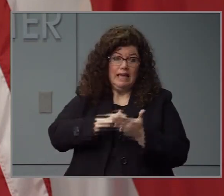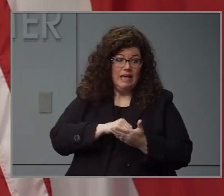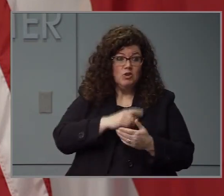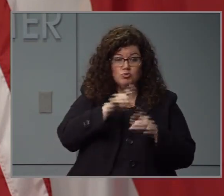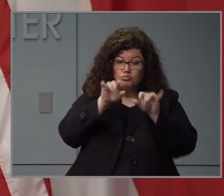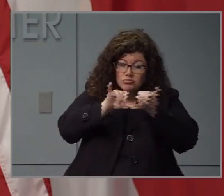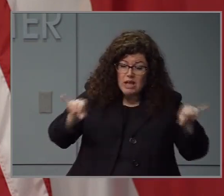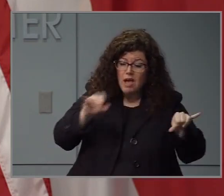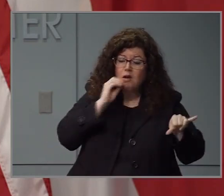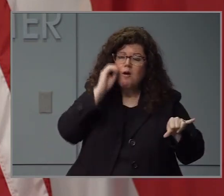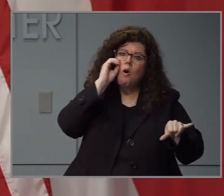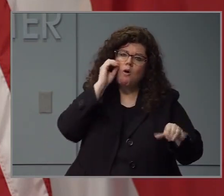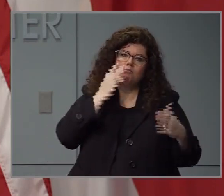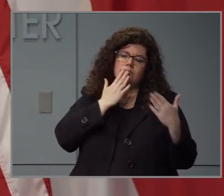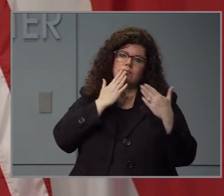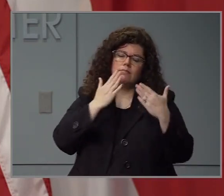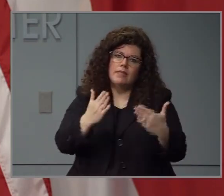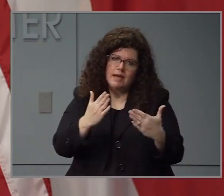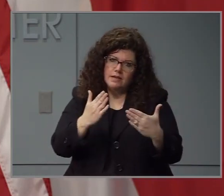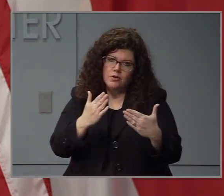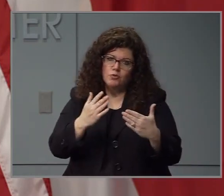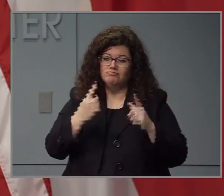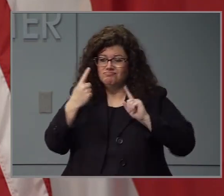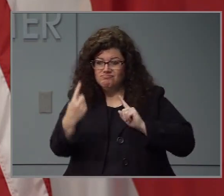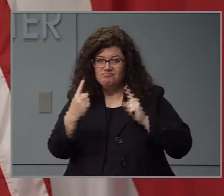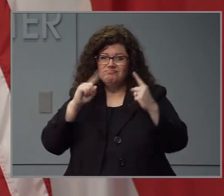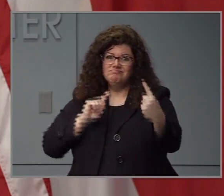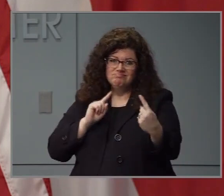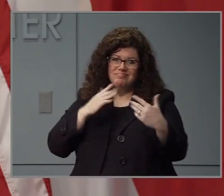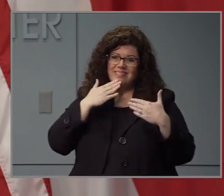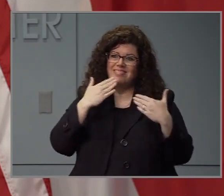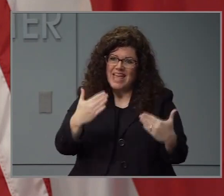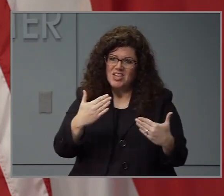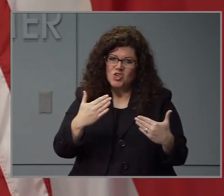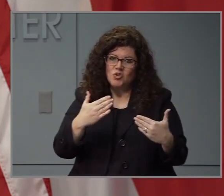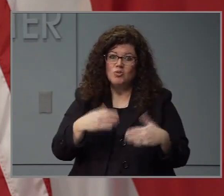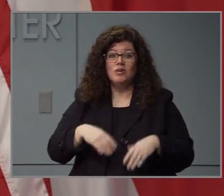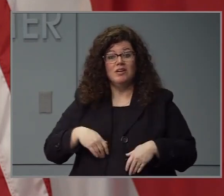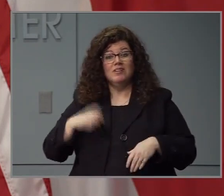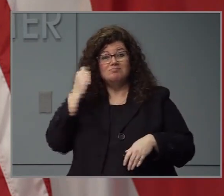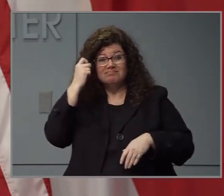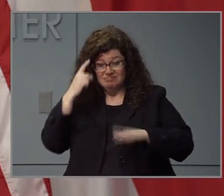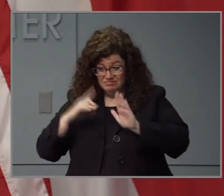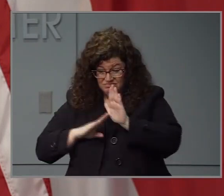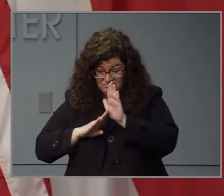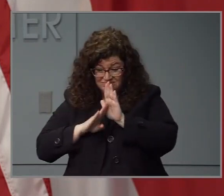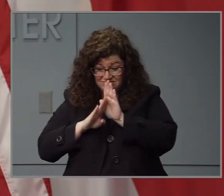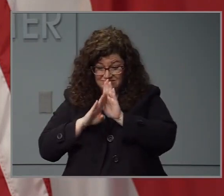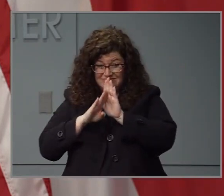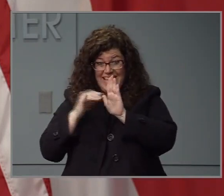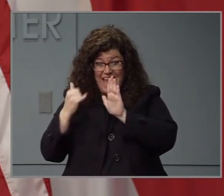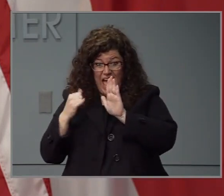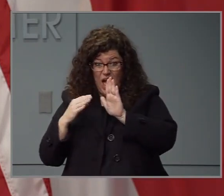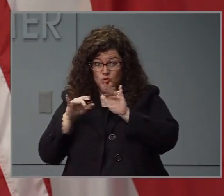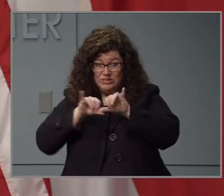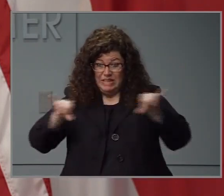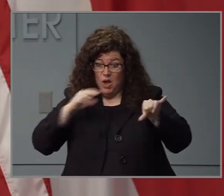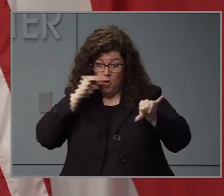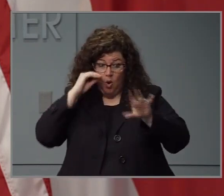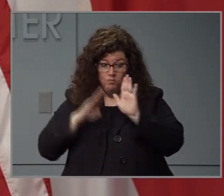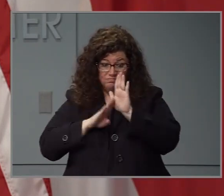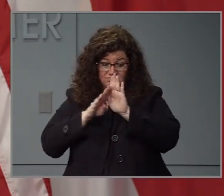and social distancing guidelines. Your actions are flattening the curve and ensuring this event is manageable